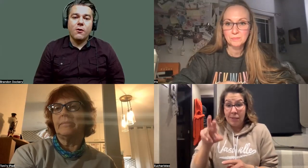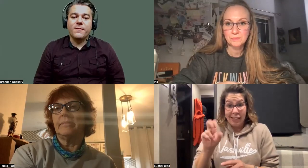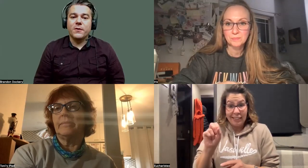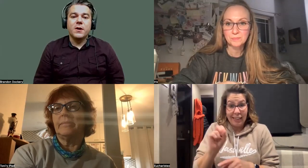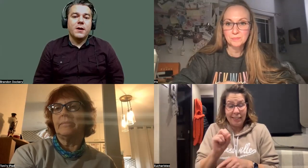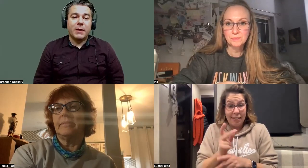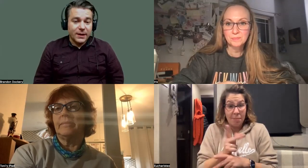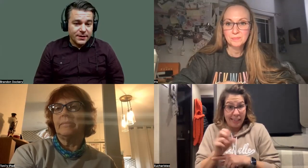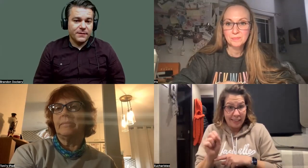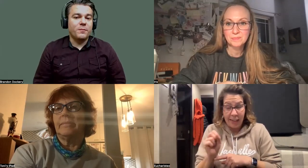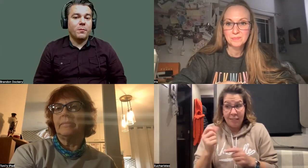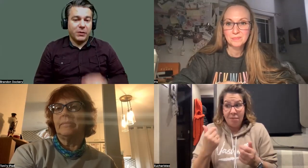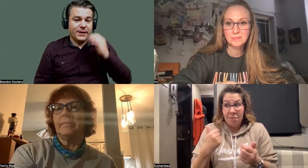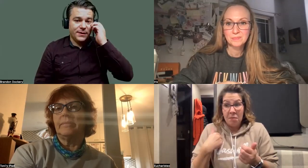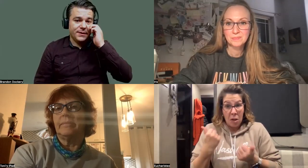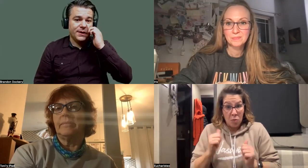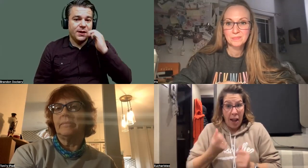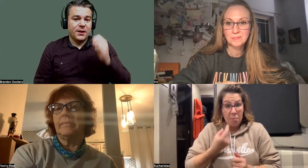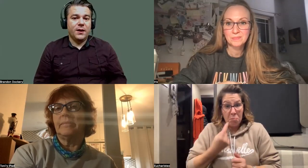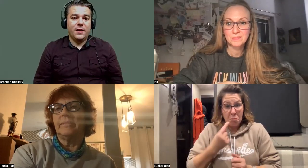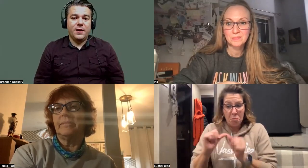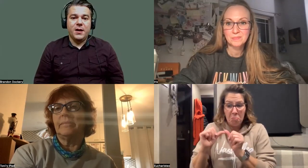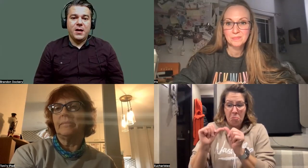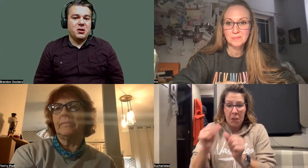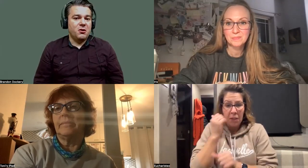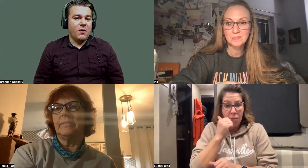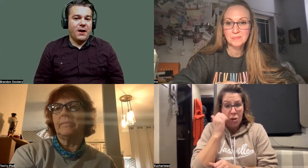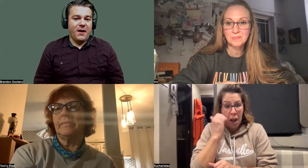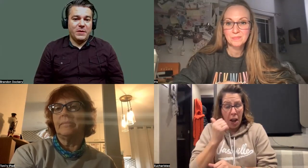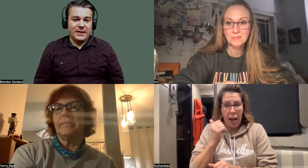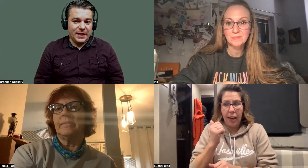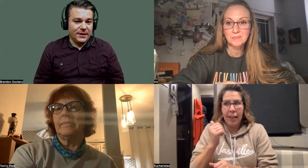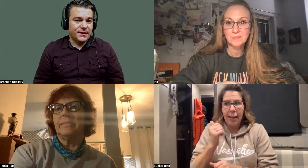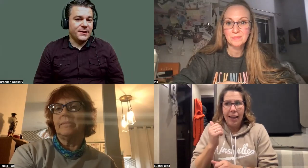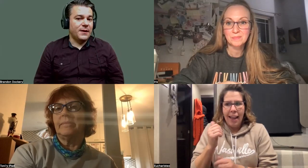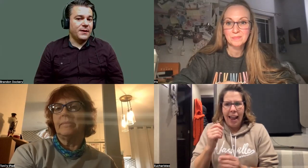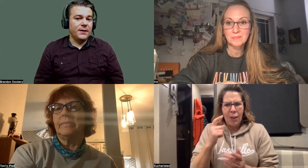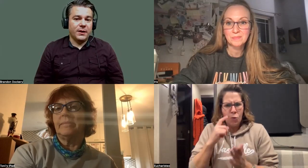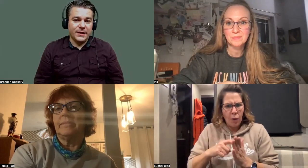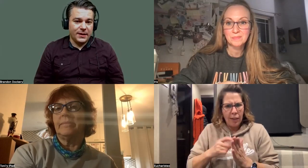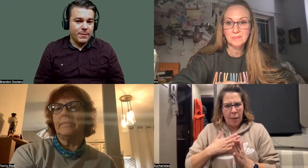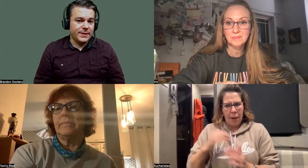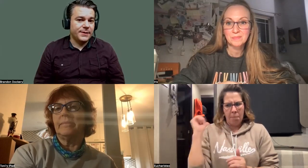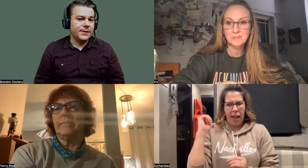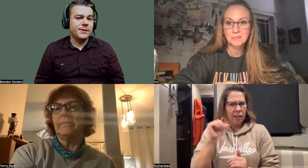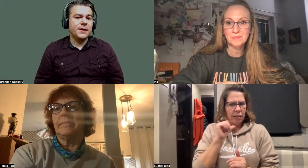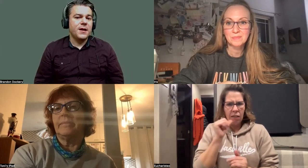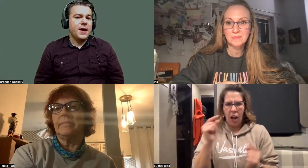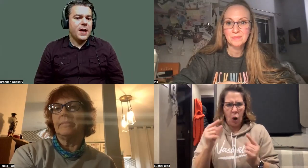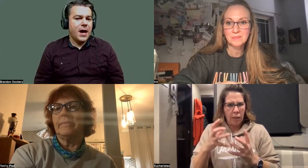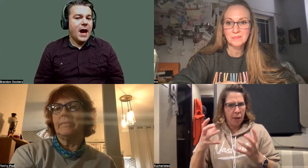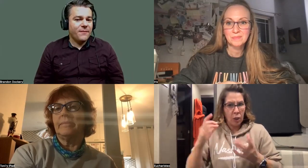However, because of plexus, you know, I've been taking it steadily on a daily basis.